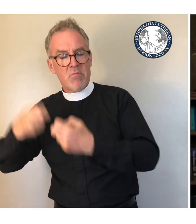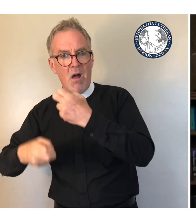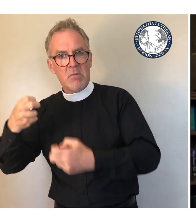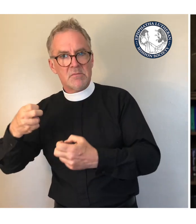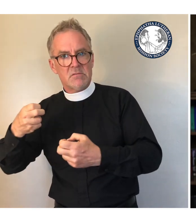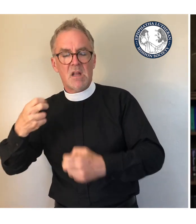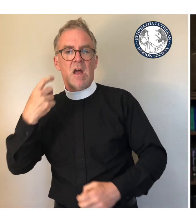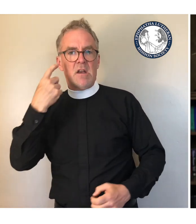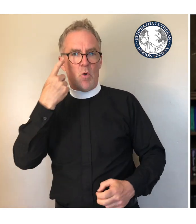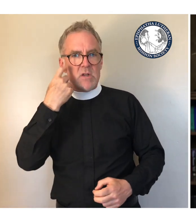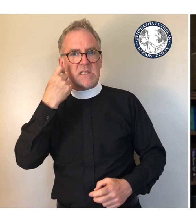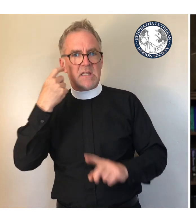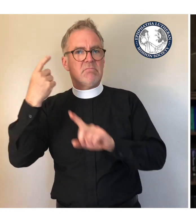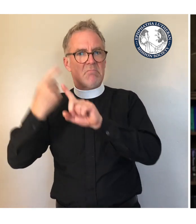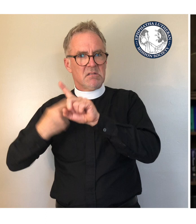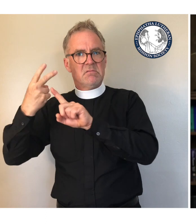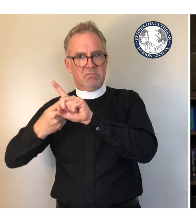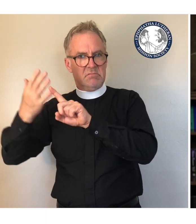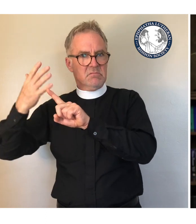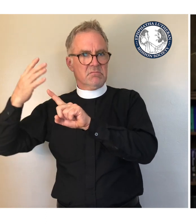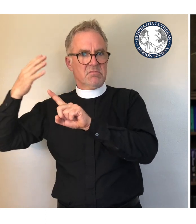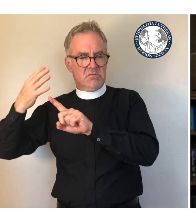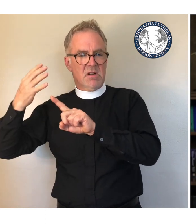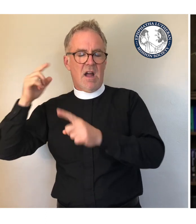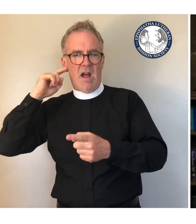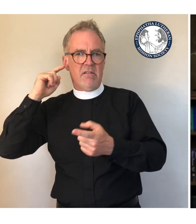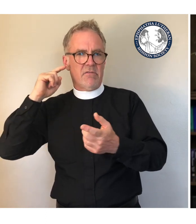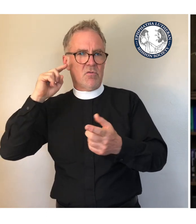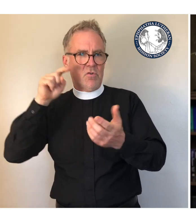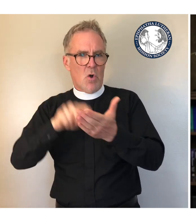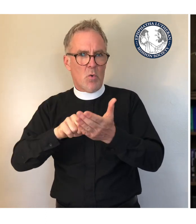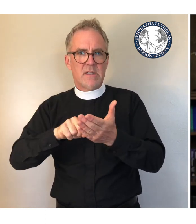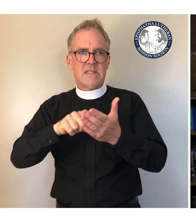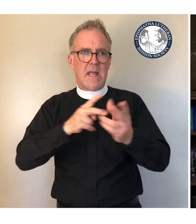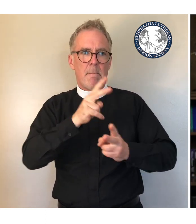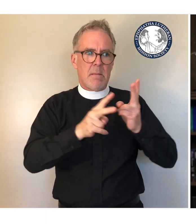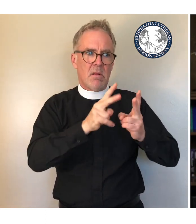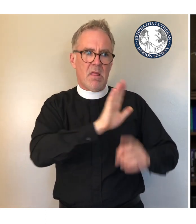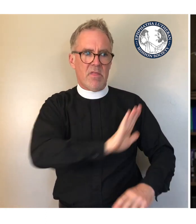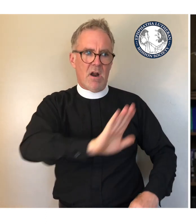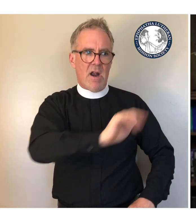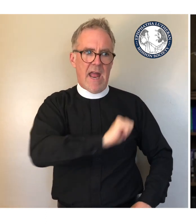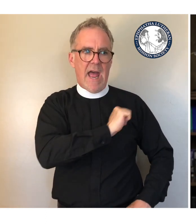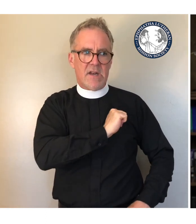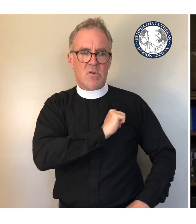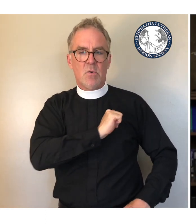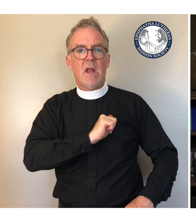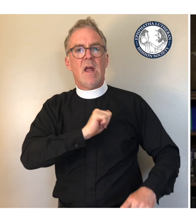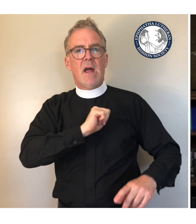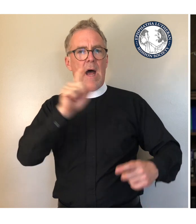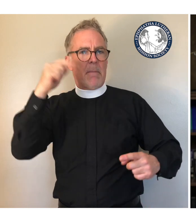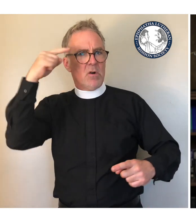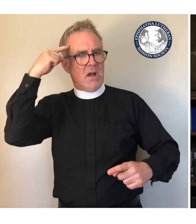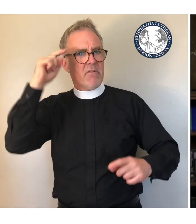months unfold upon us, I have noted over and over again that one's attitude toward government actions depends greatly upon